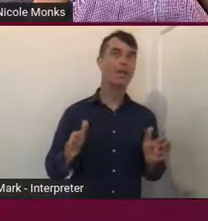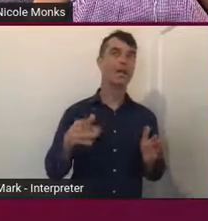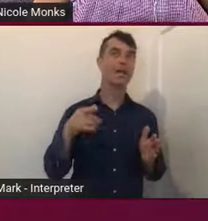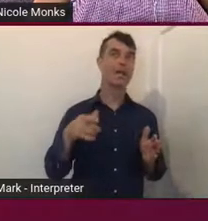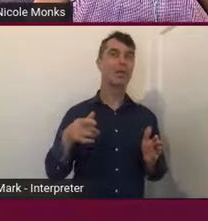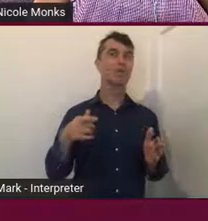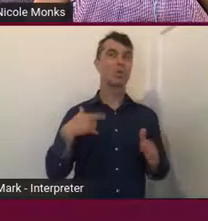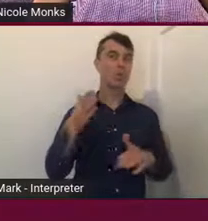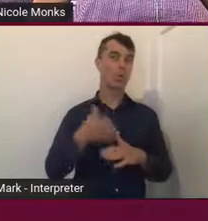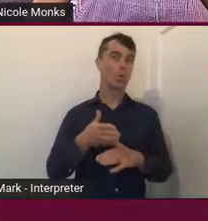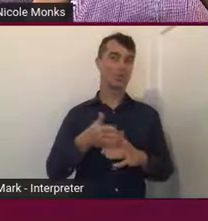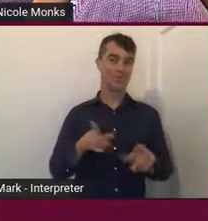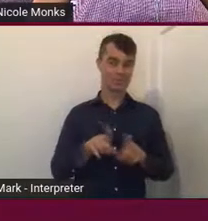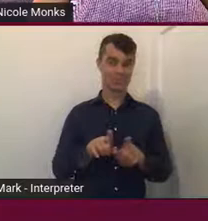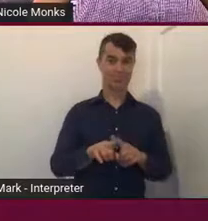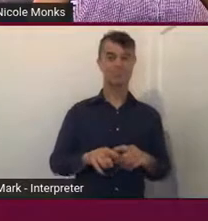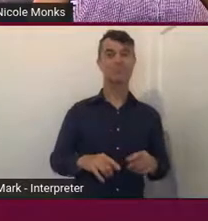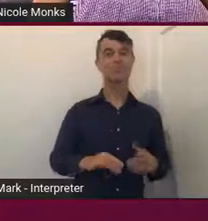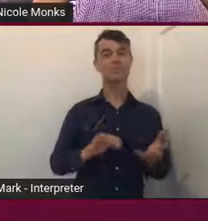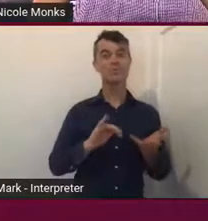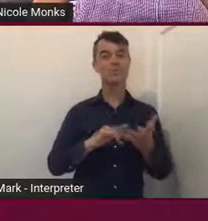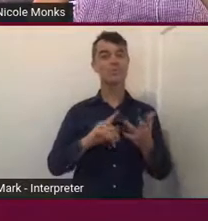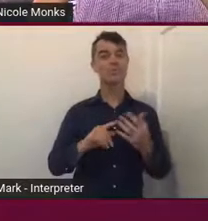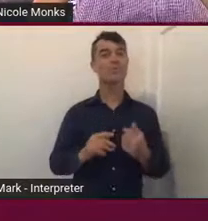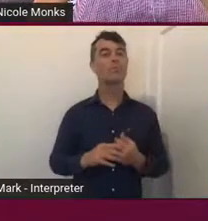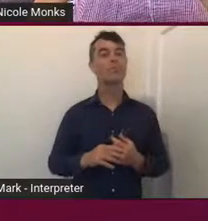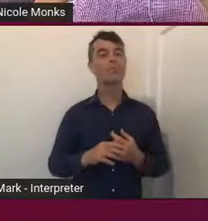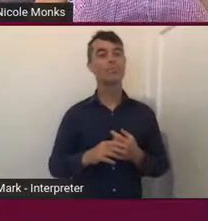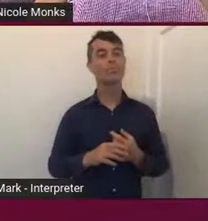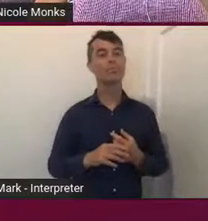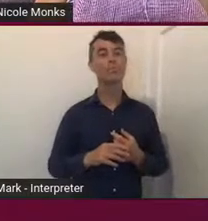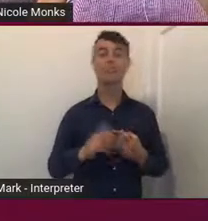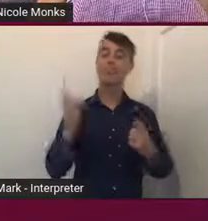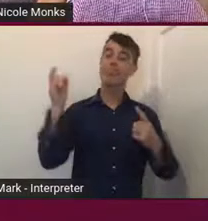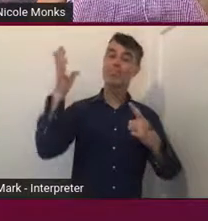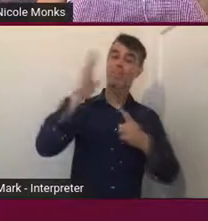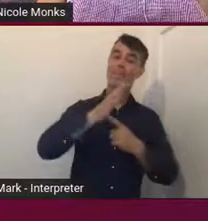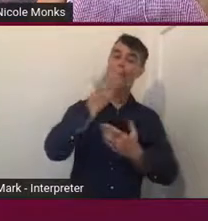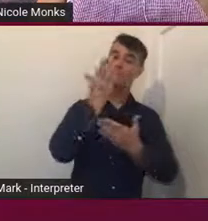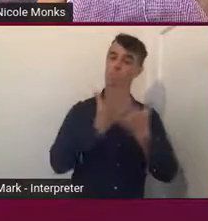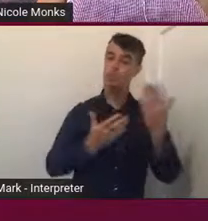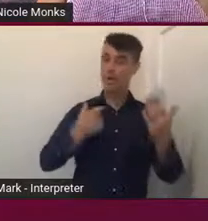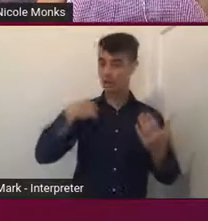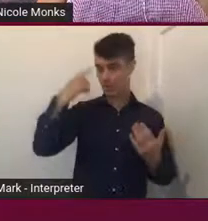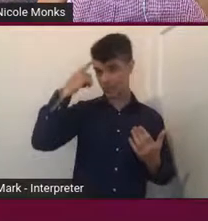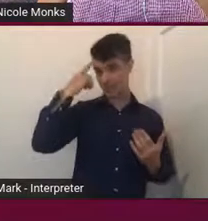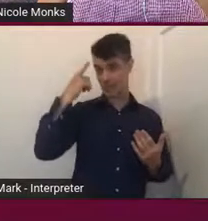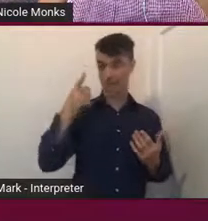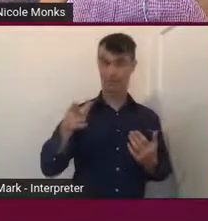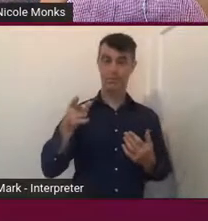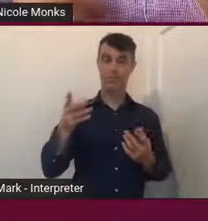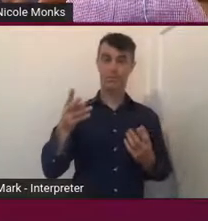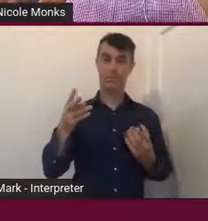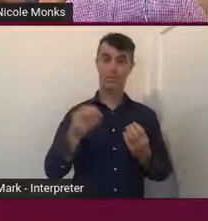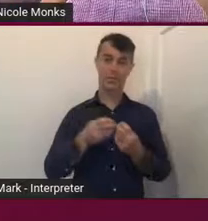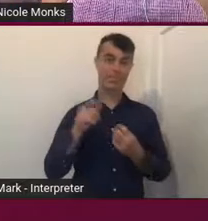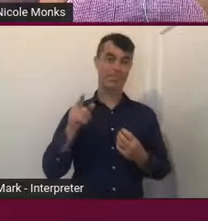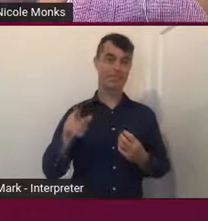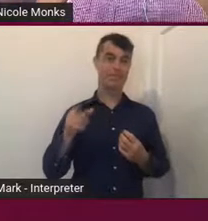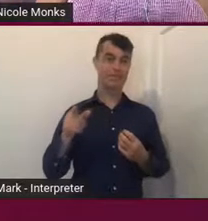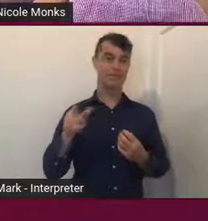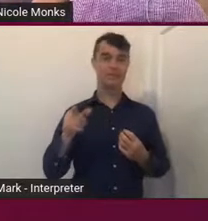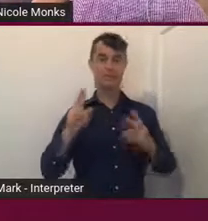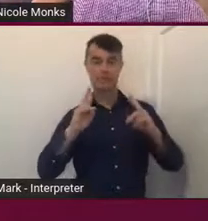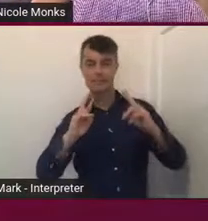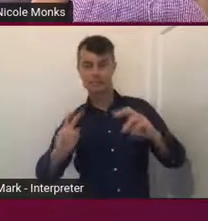to the work as well. So, this, the main stories, I think, that came with the stars, this sort of investigation